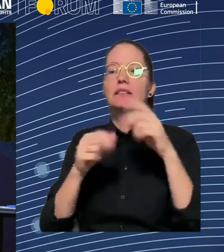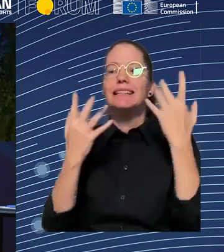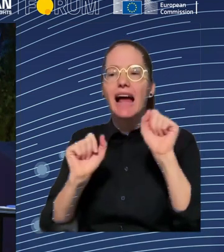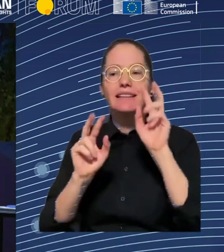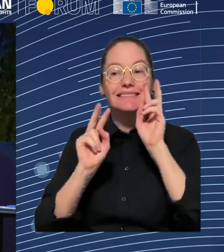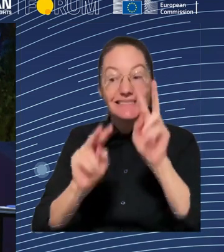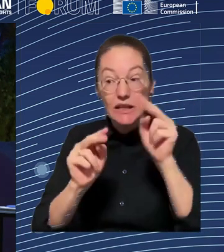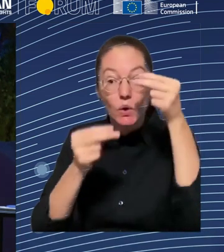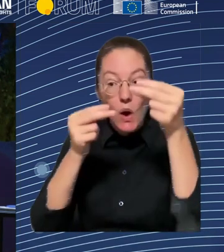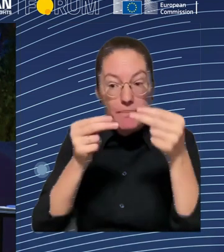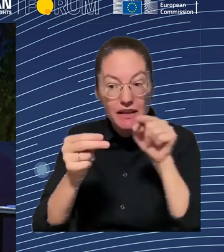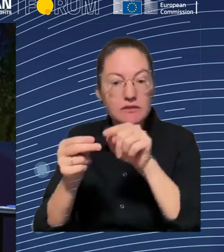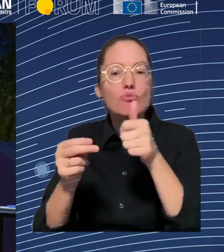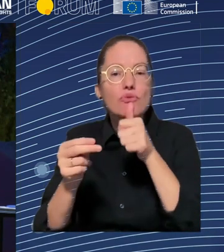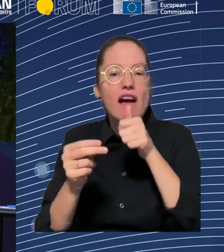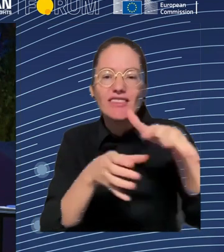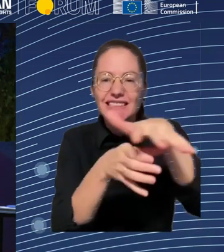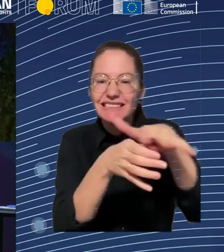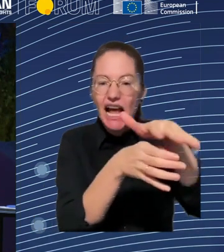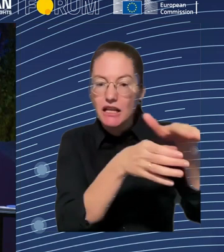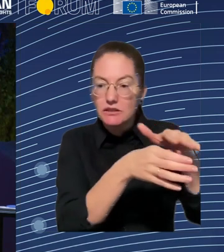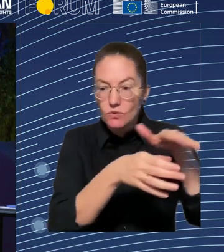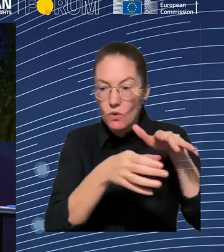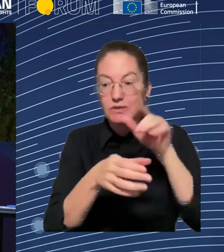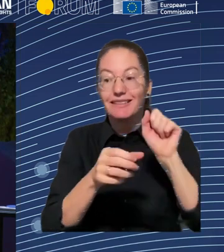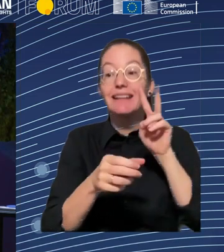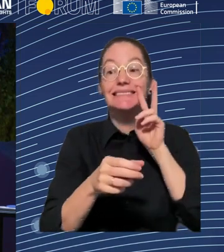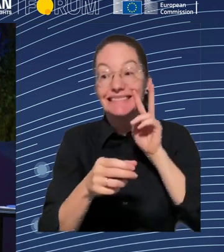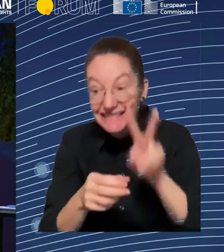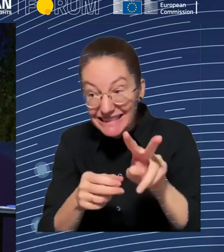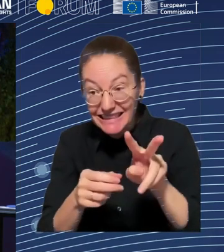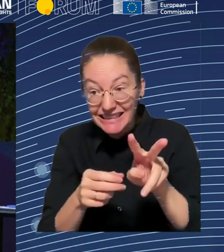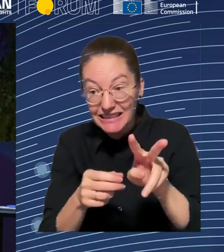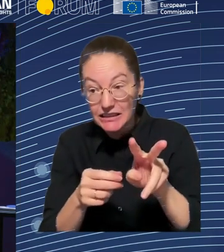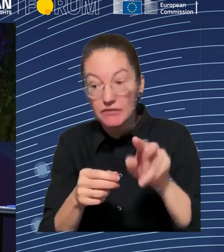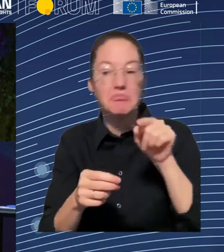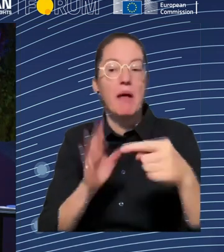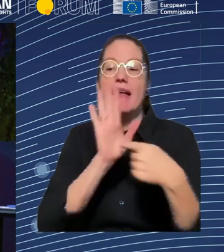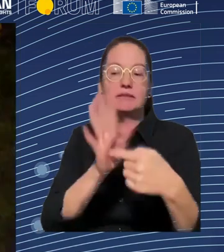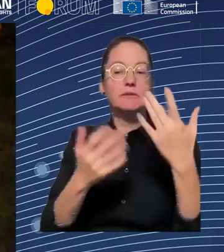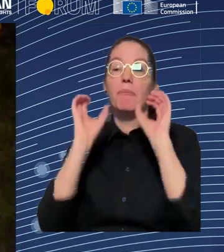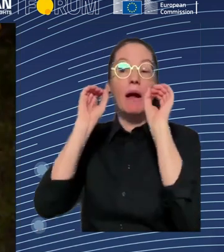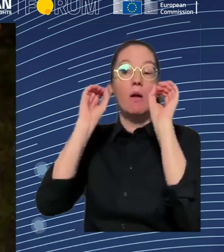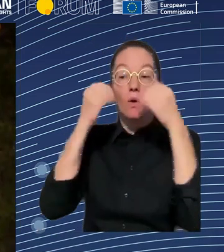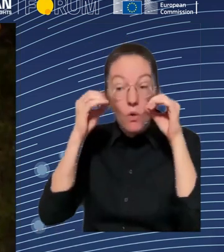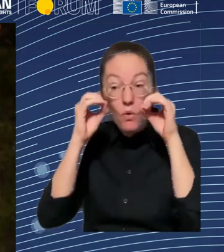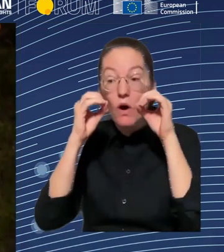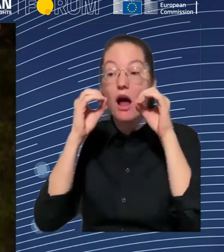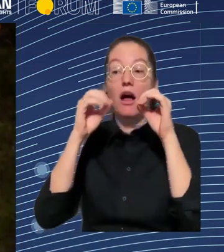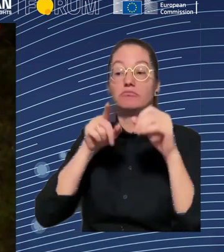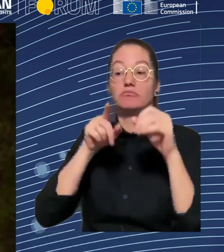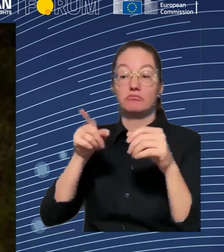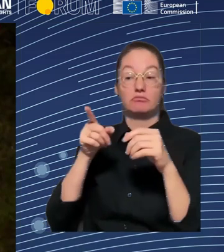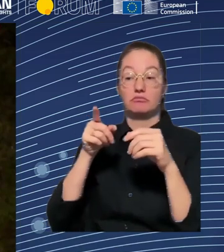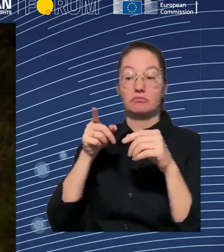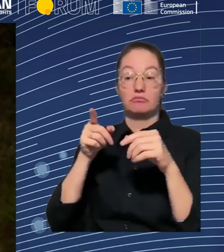larger firms clearly had an interest in wanting, you know, one single standard. That sort of goes counter to my intuition of how this might fall